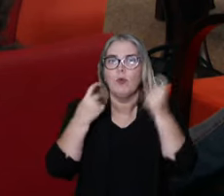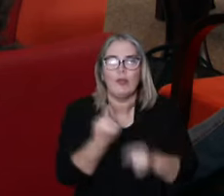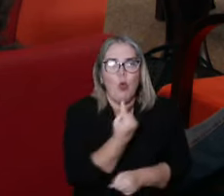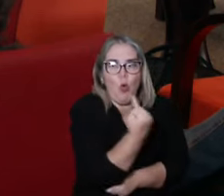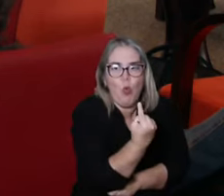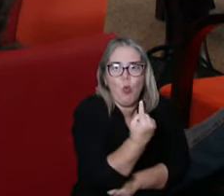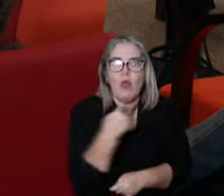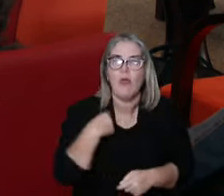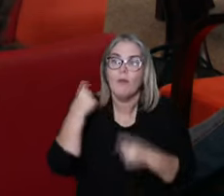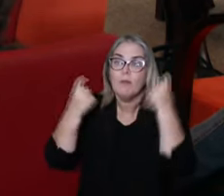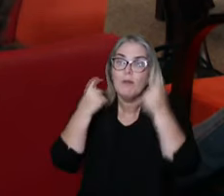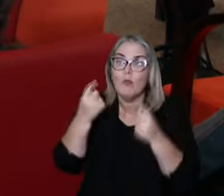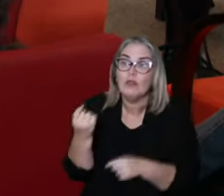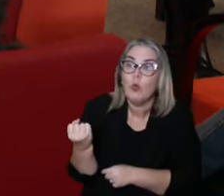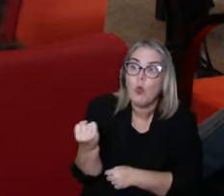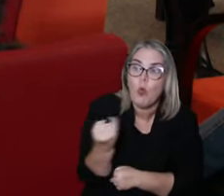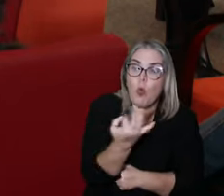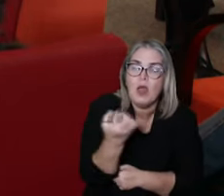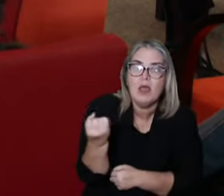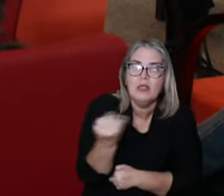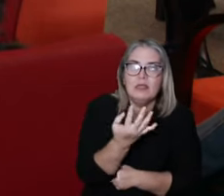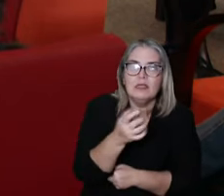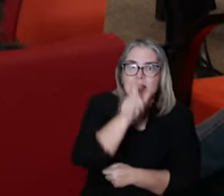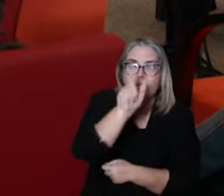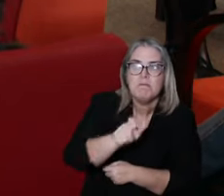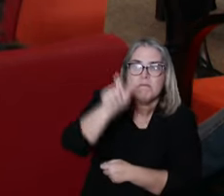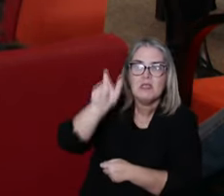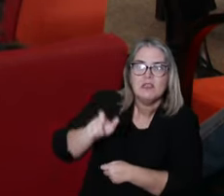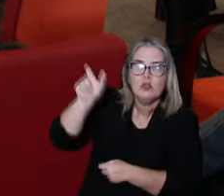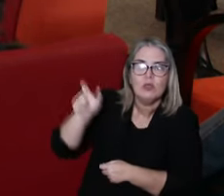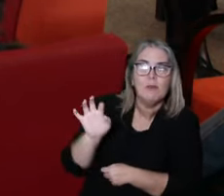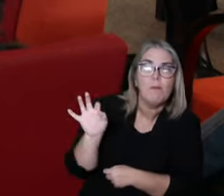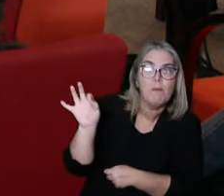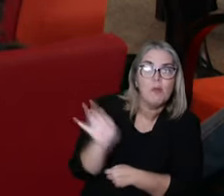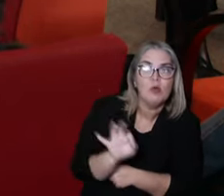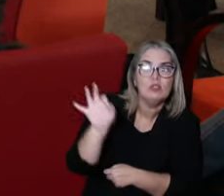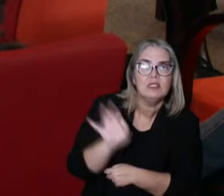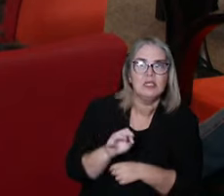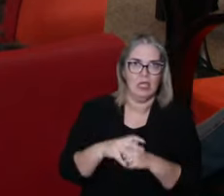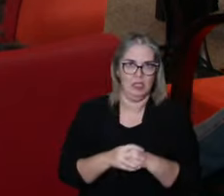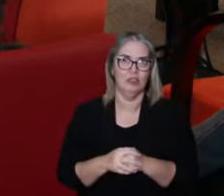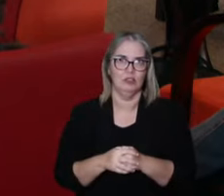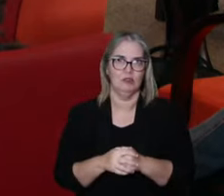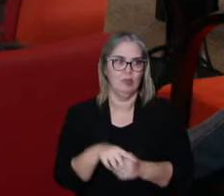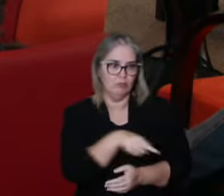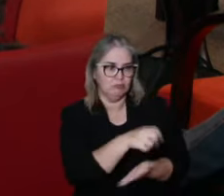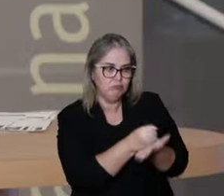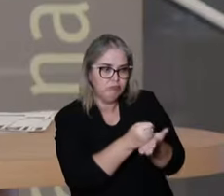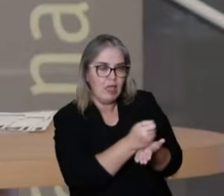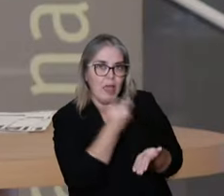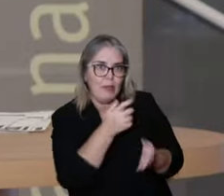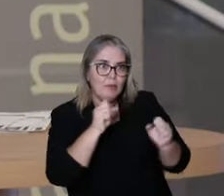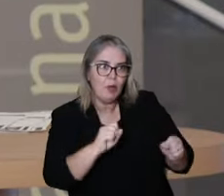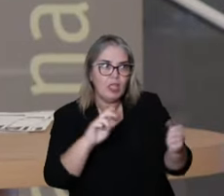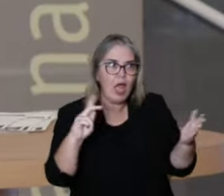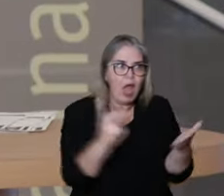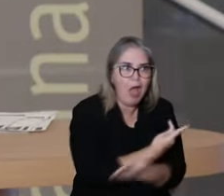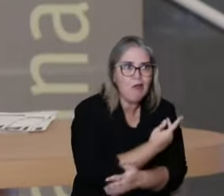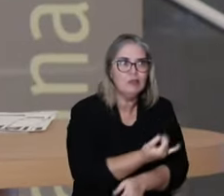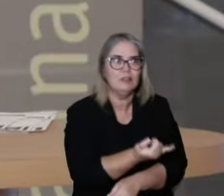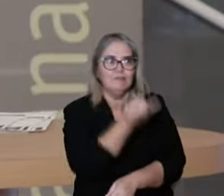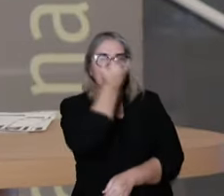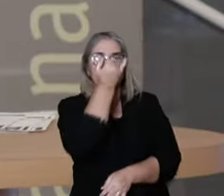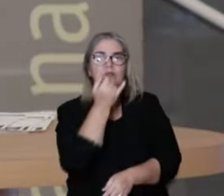it's going to work or not, but how much. So we have the intrinsic damage, the error,